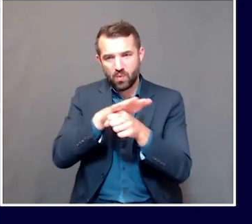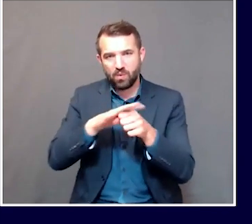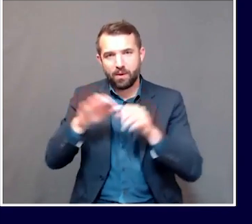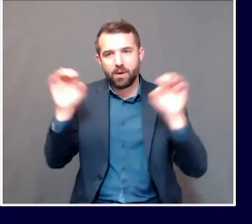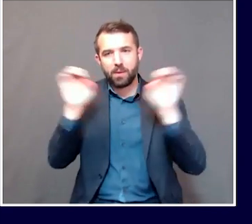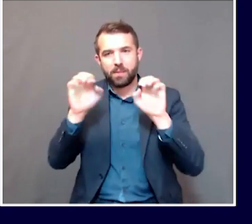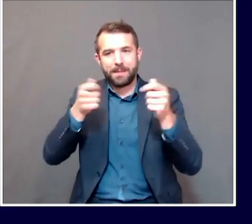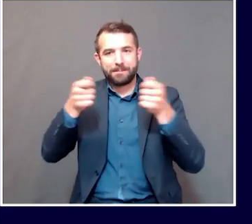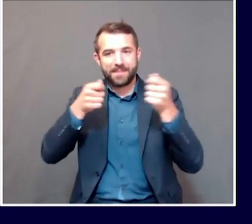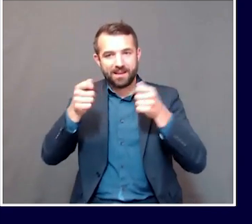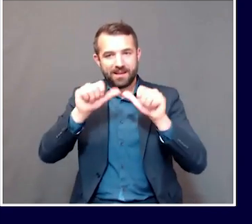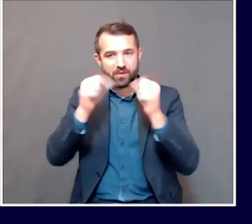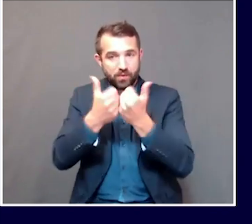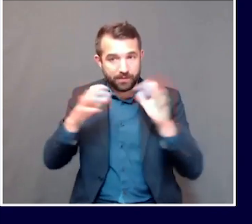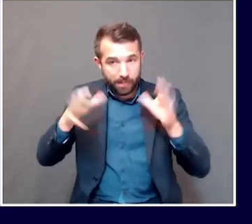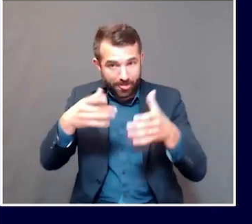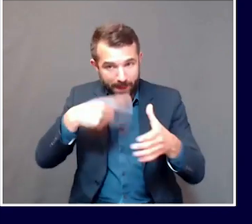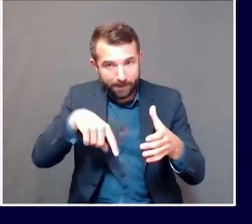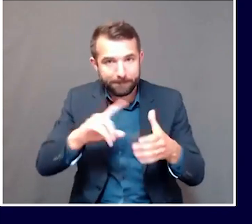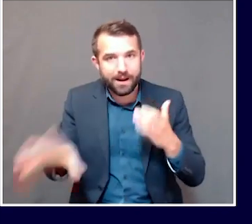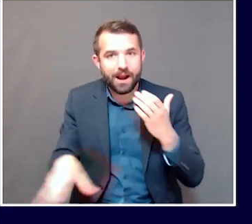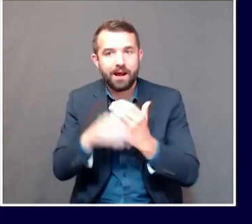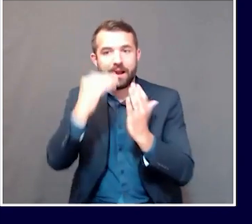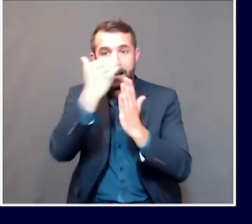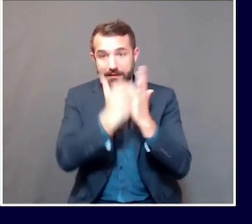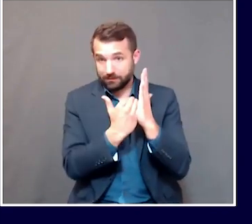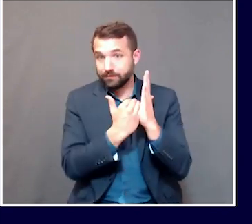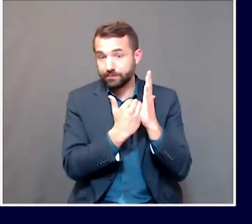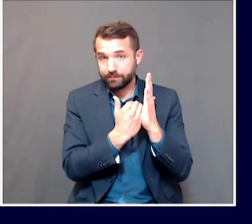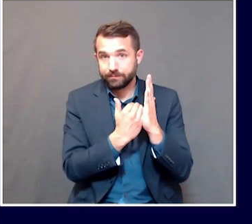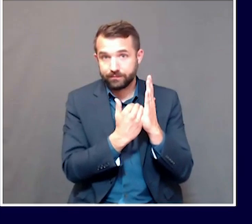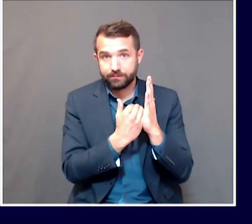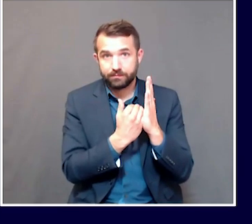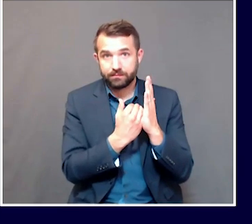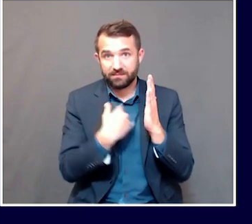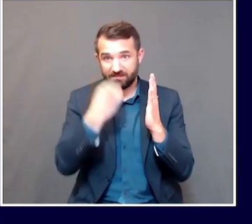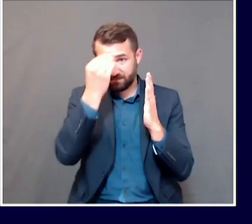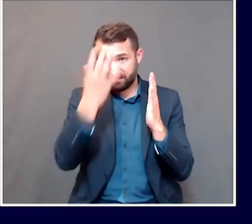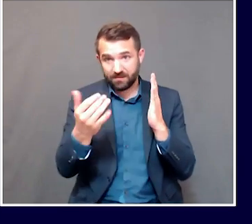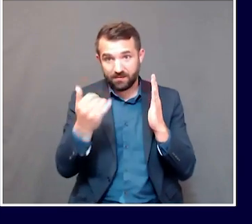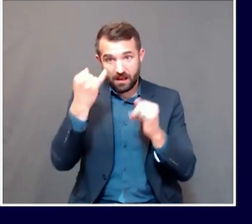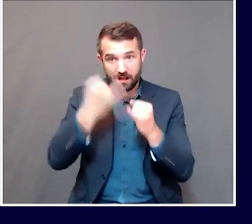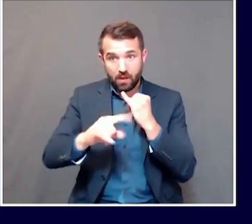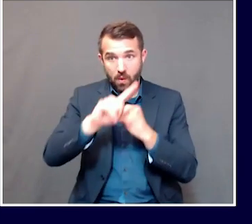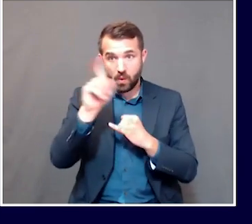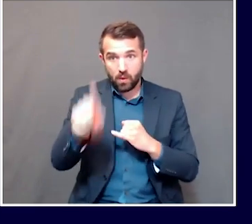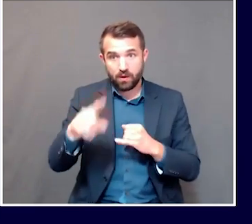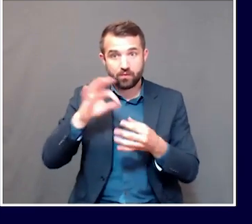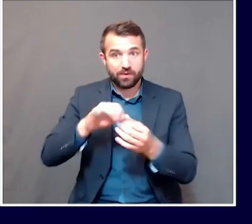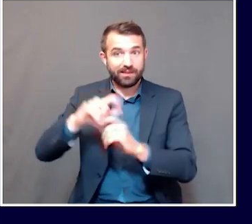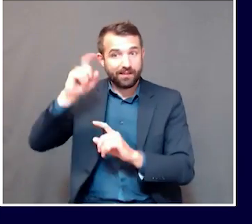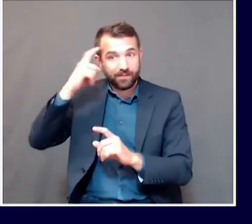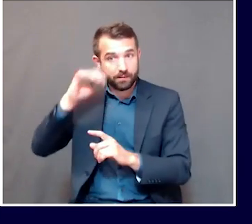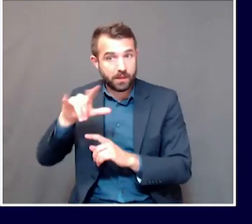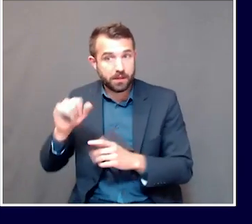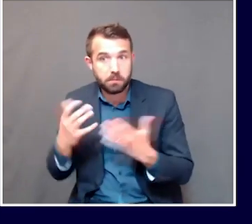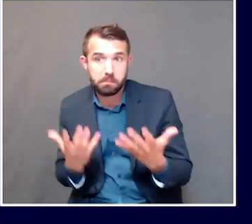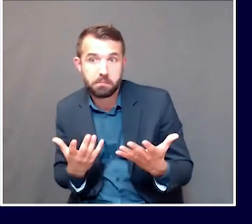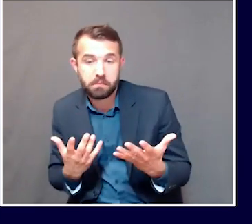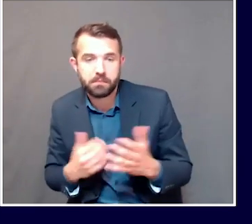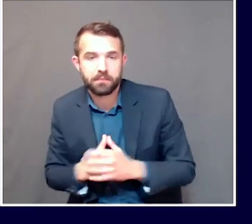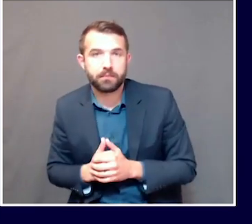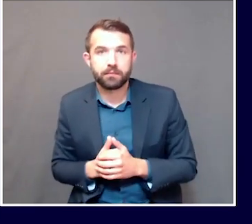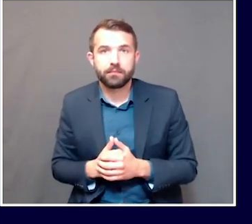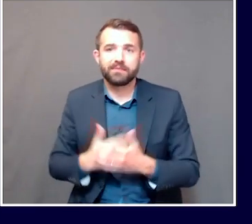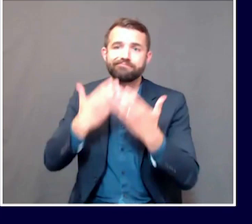be on the list for further shipments. Governor Mills, that was the last question. I'll turn things back over to you. Well, thank you, Dr. Shaw, once again. Thank you, Commissioner